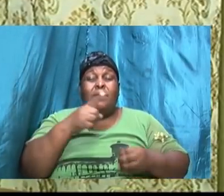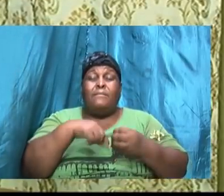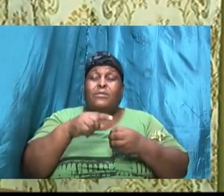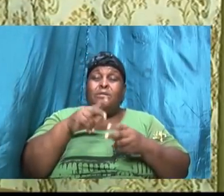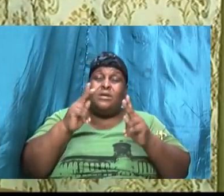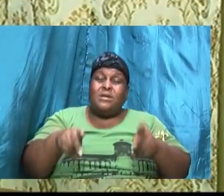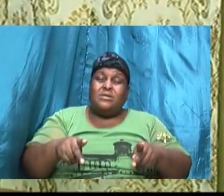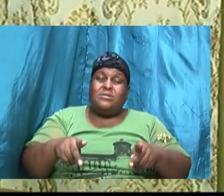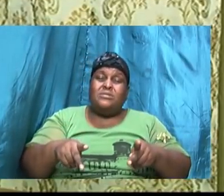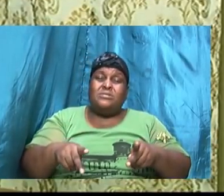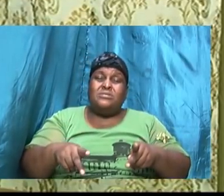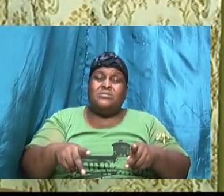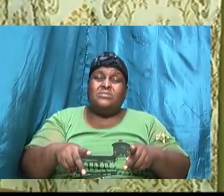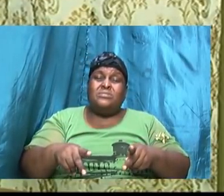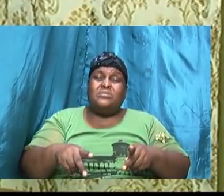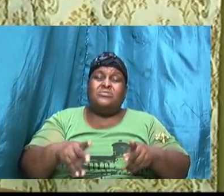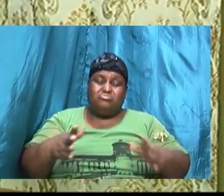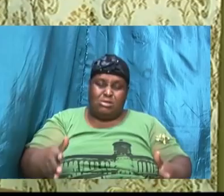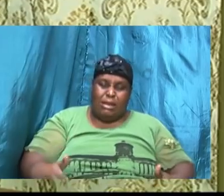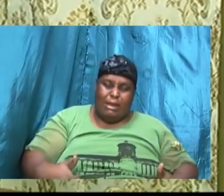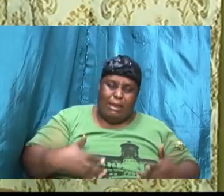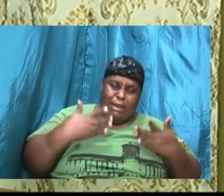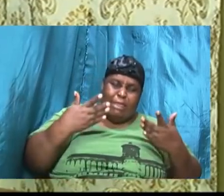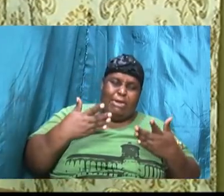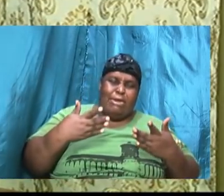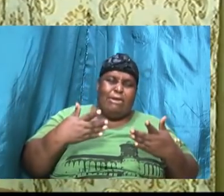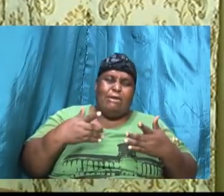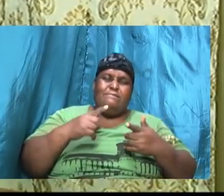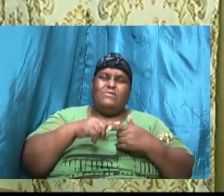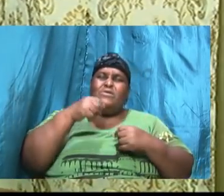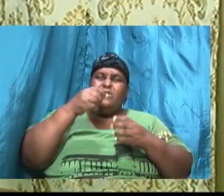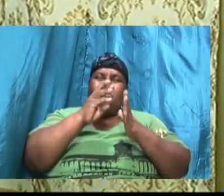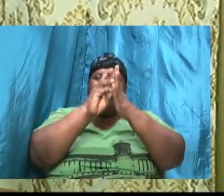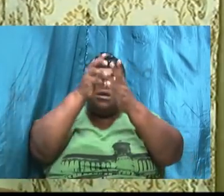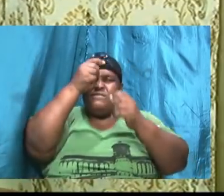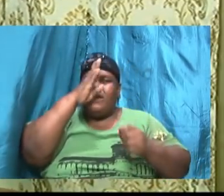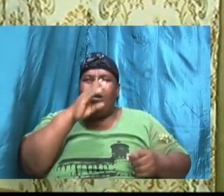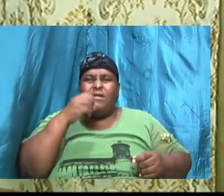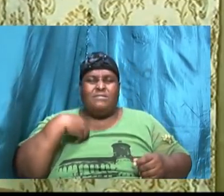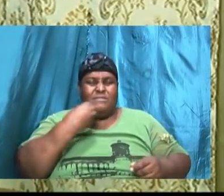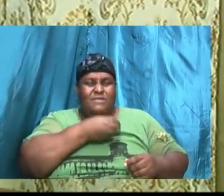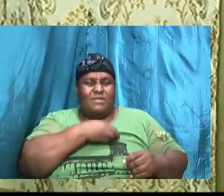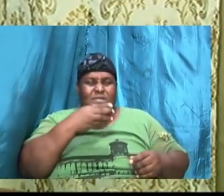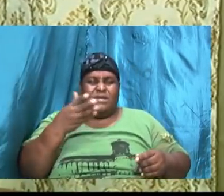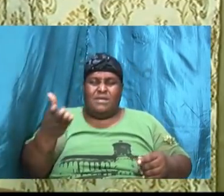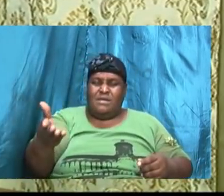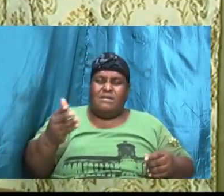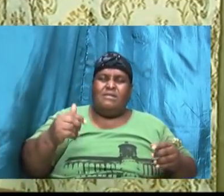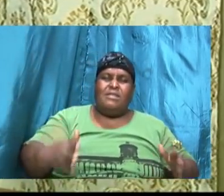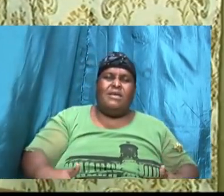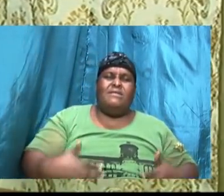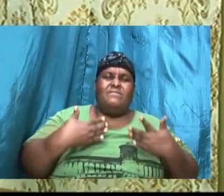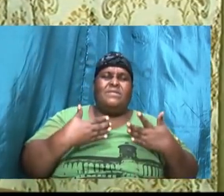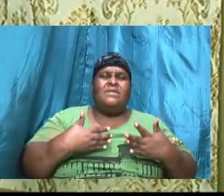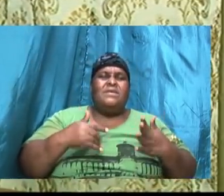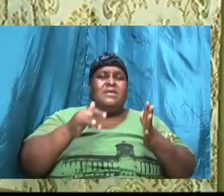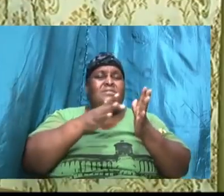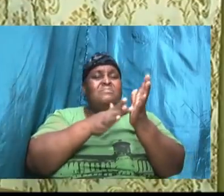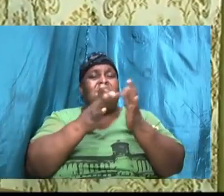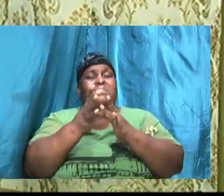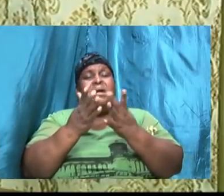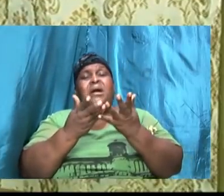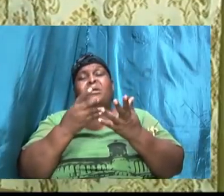walk according to God's will for their life the Bible says that is he which worketh in us both